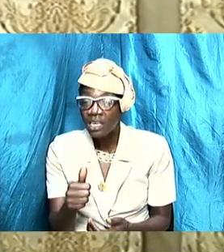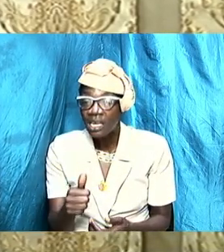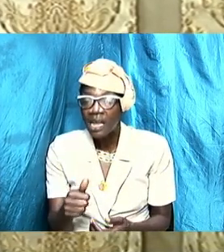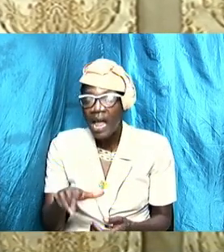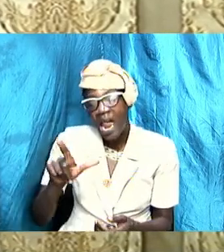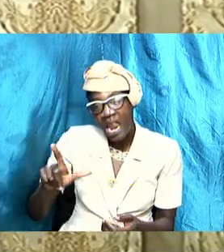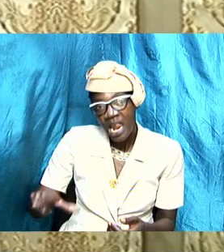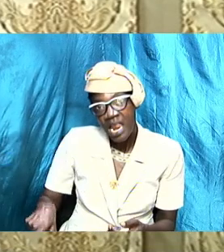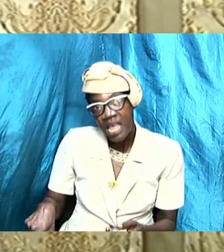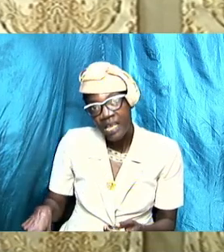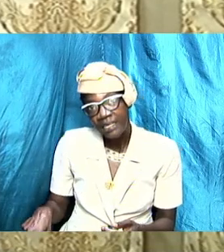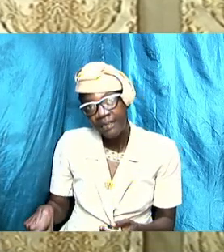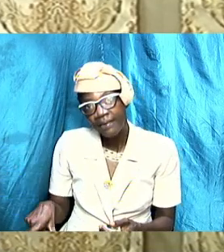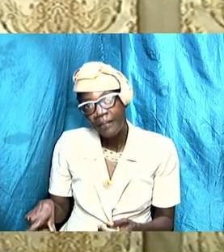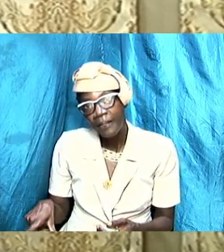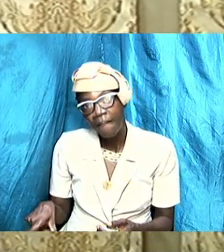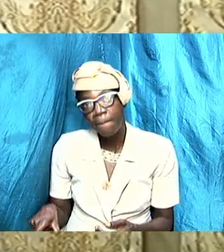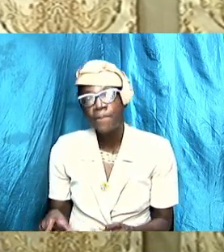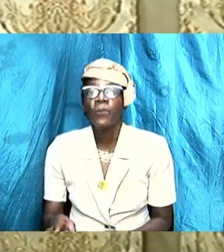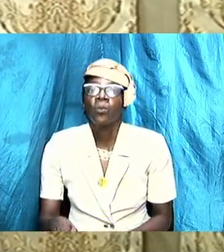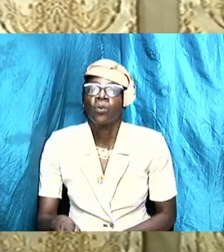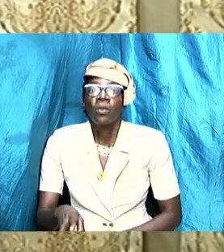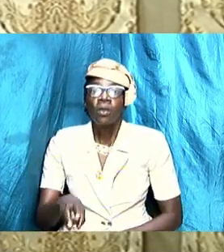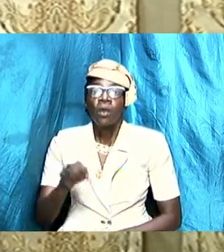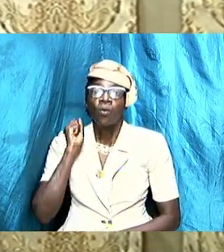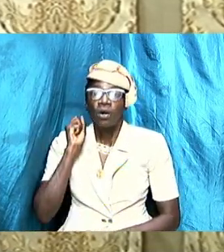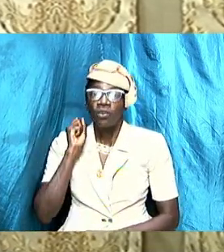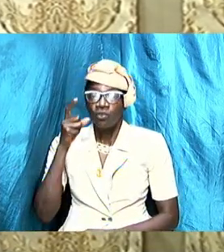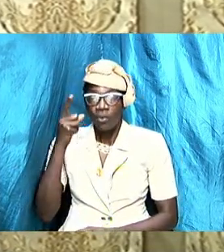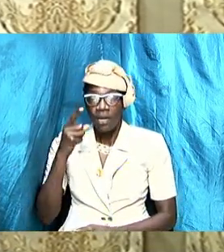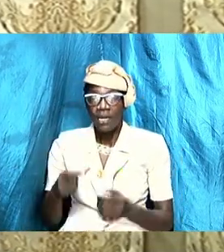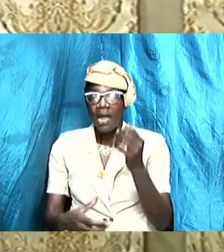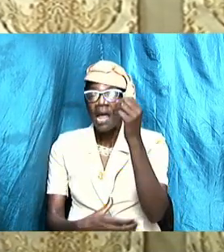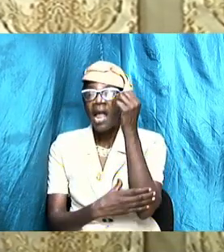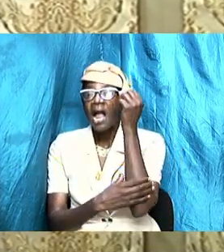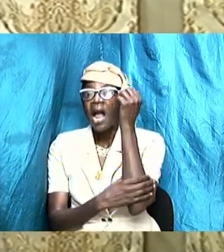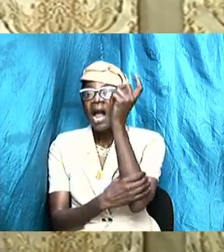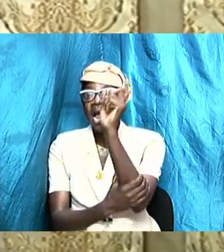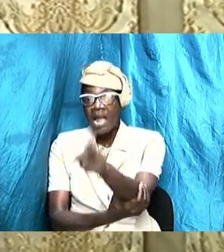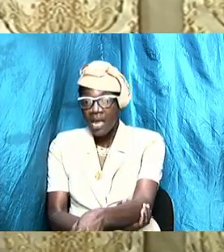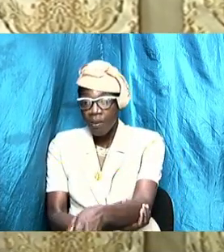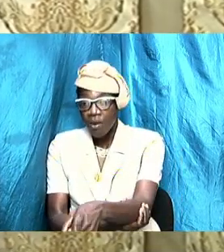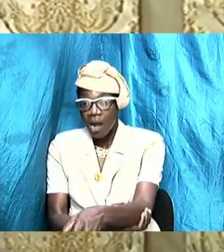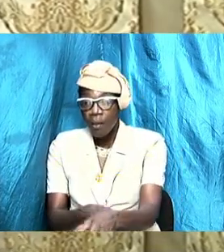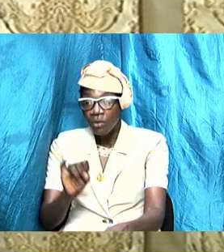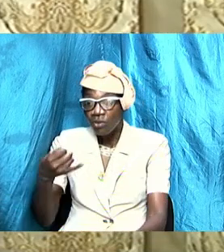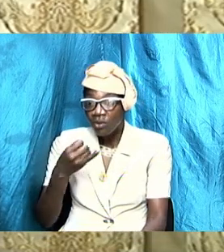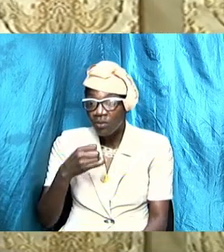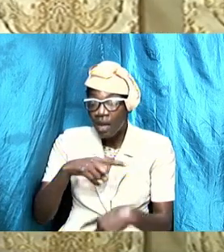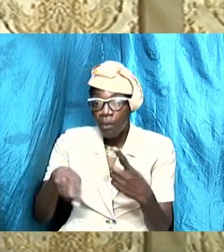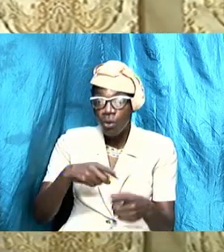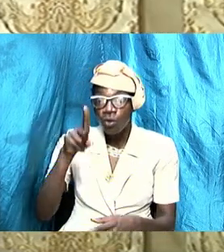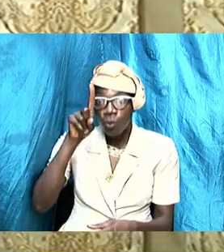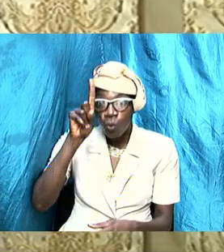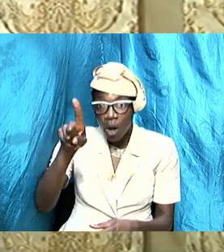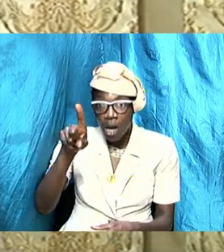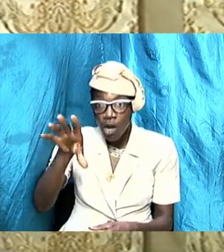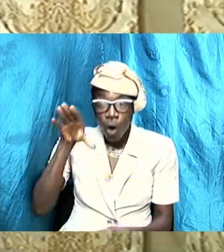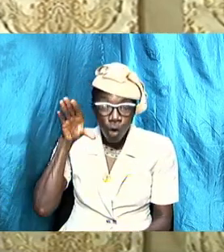It was when Abraham was just about 100 years of age